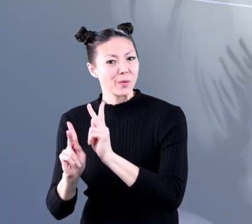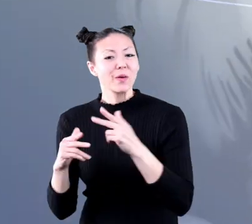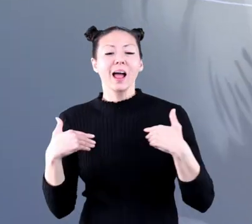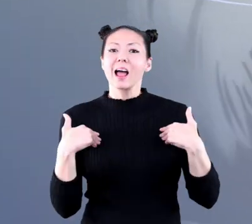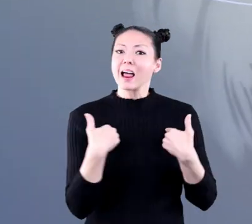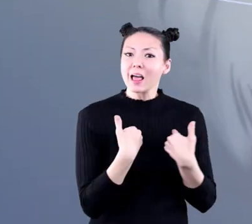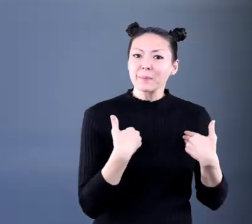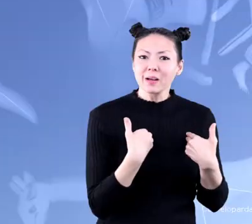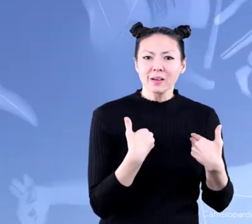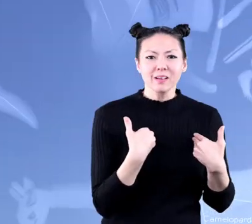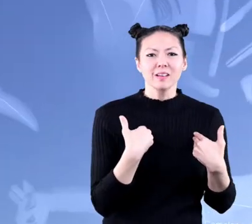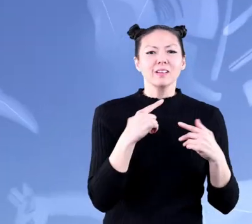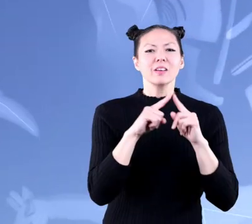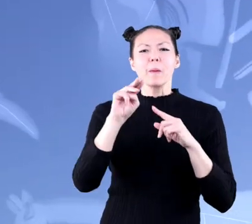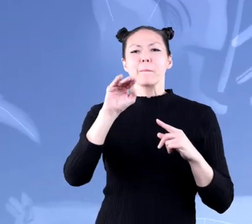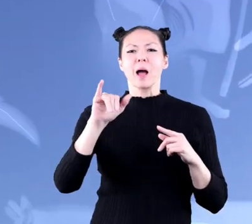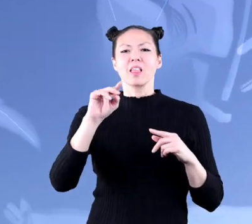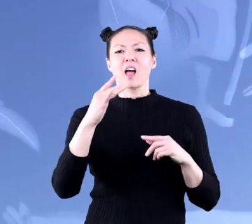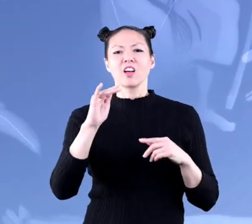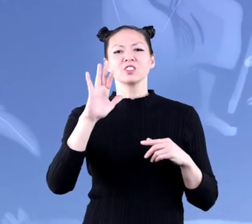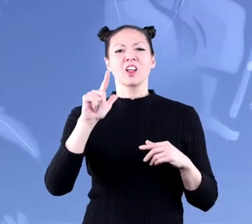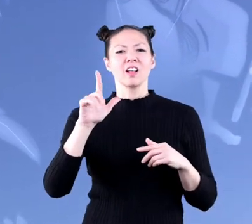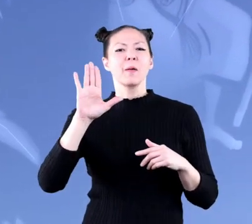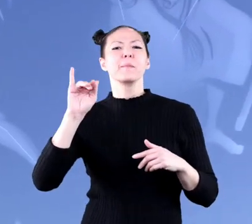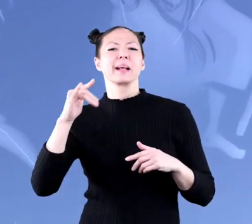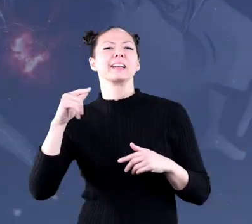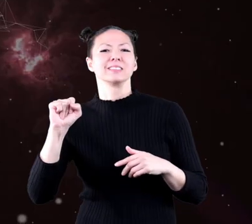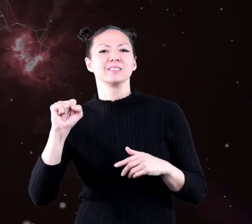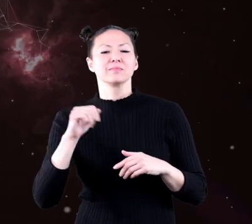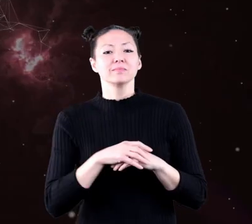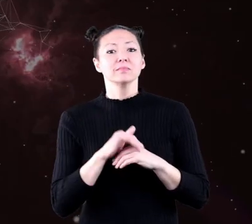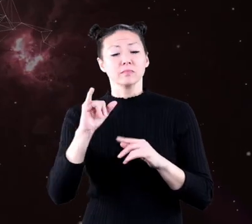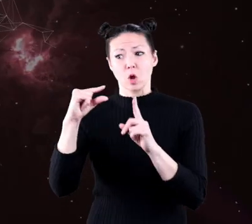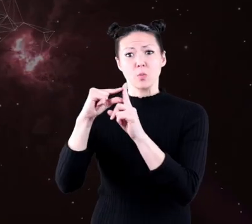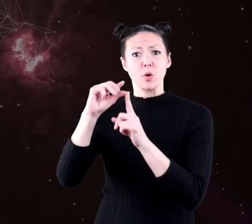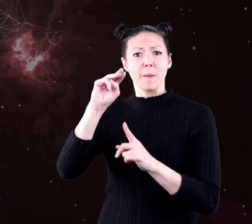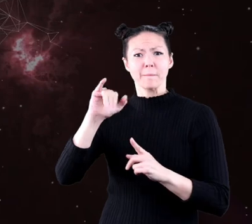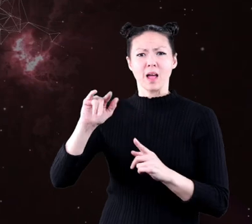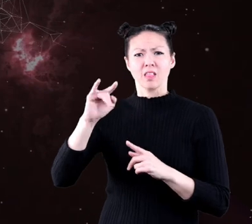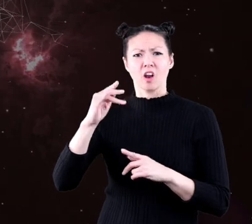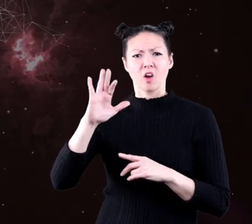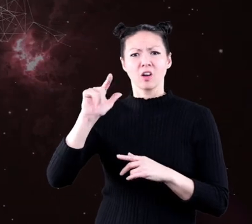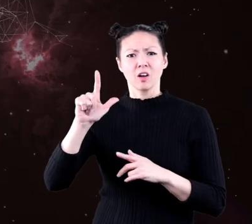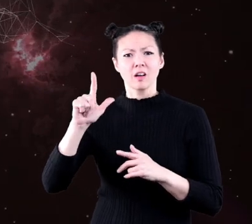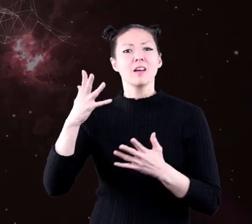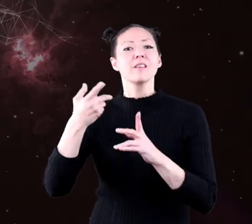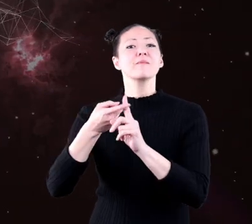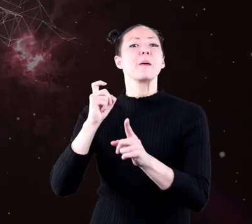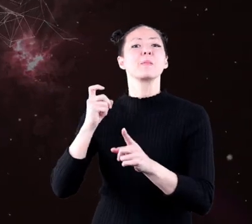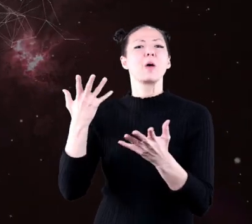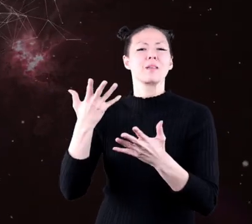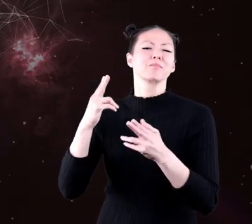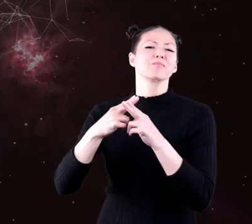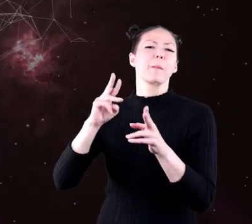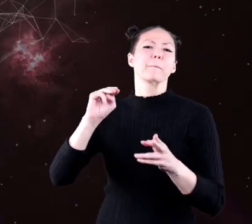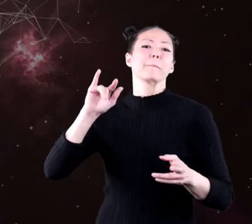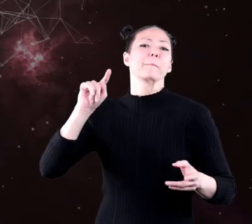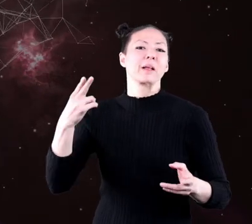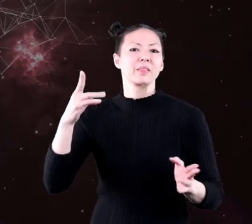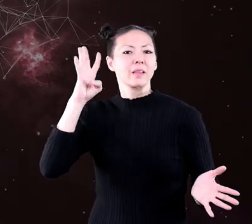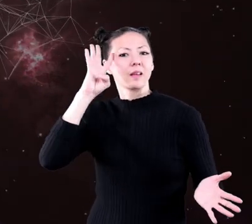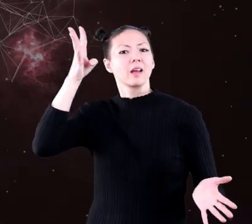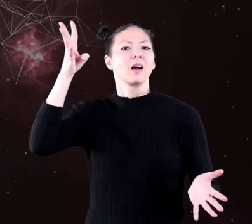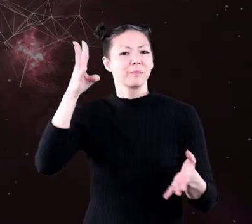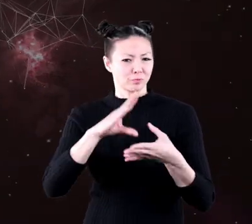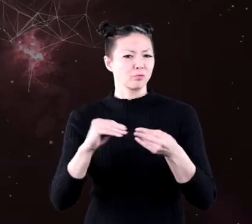animals, and mythological beings. The word mythological comes from the word myth. A myth